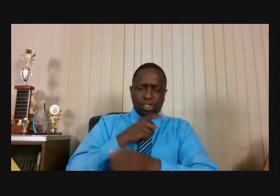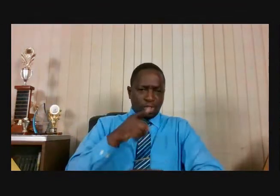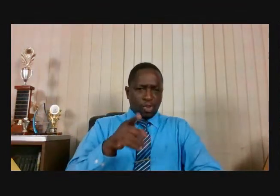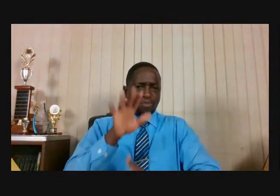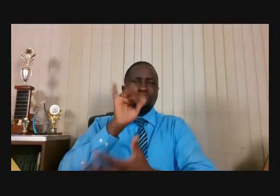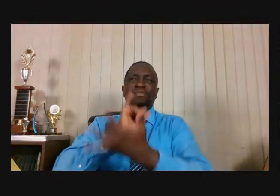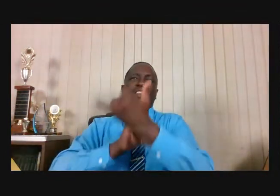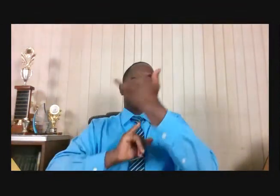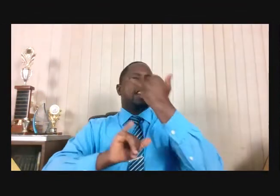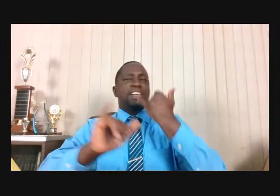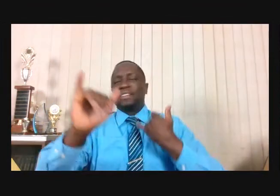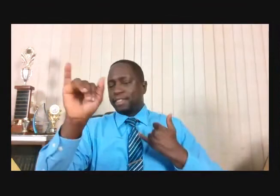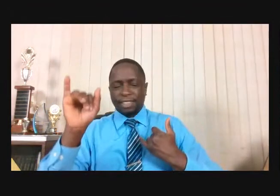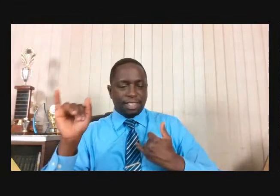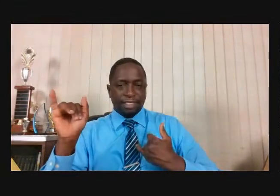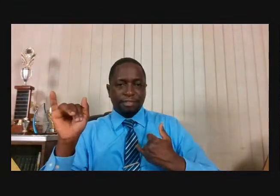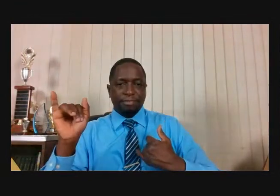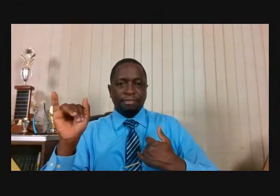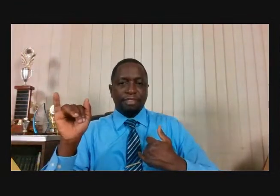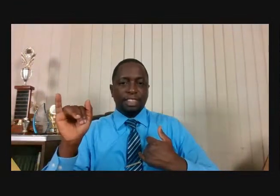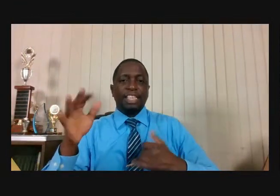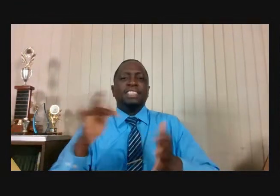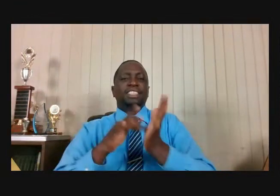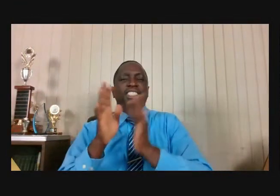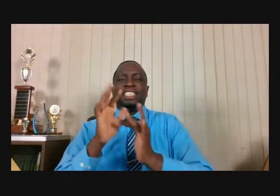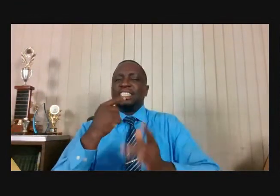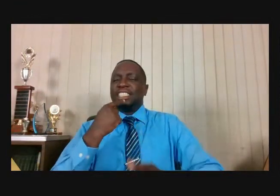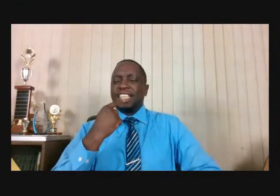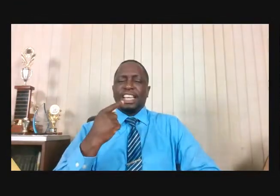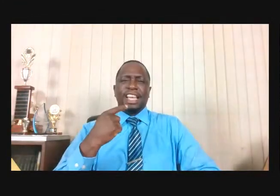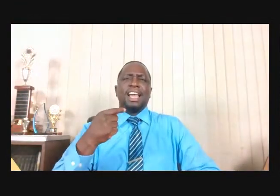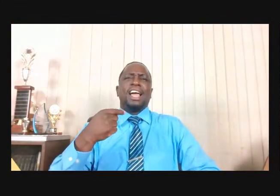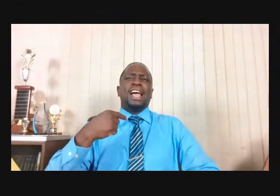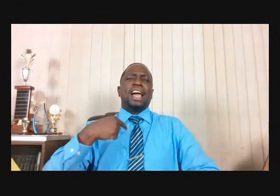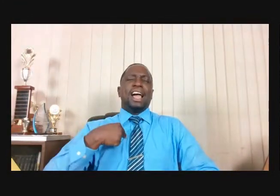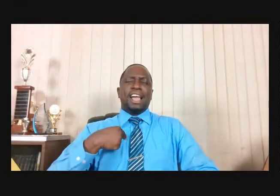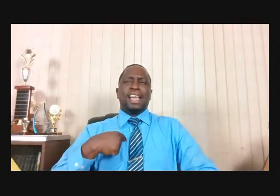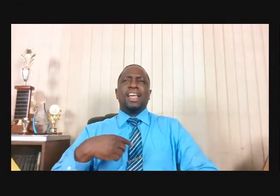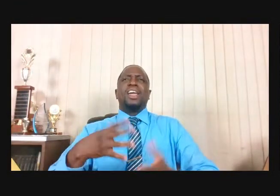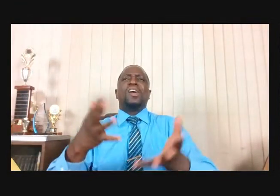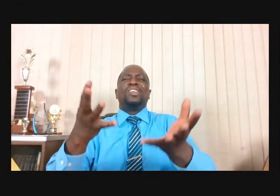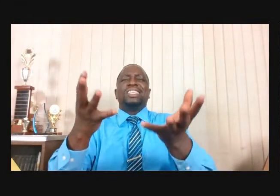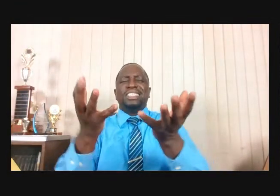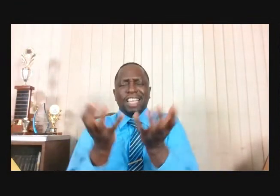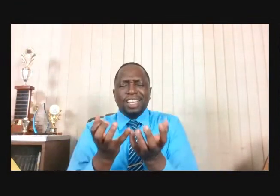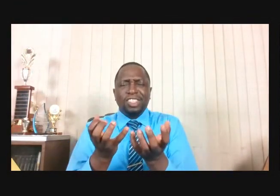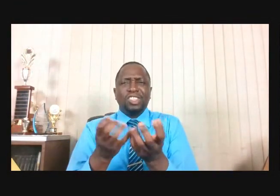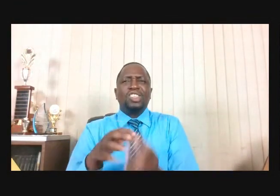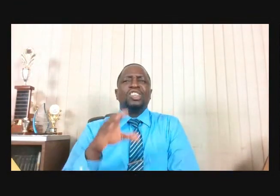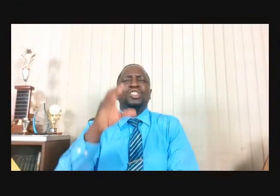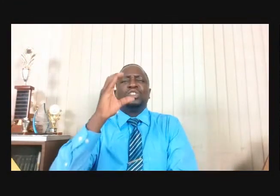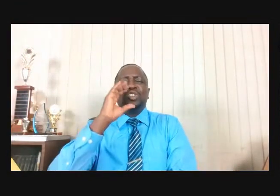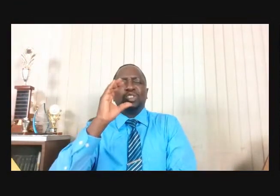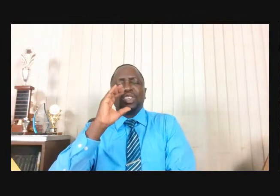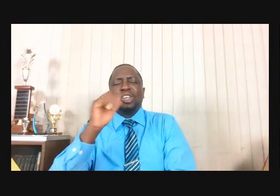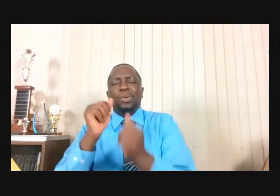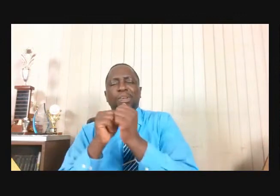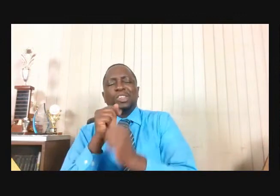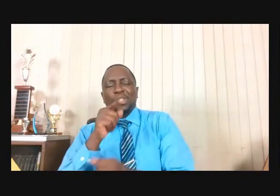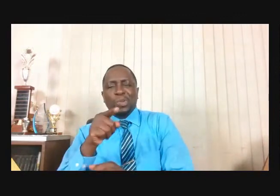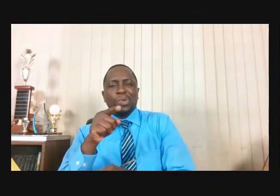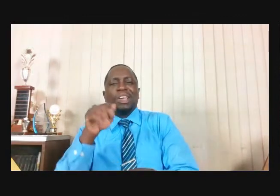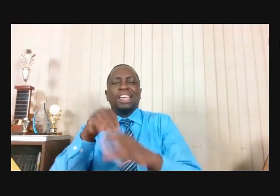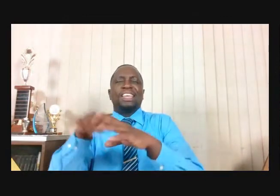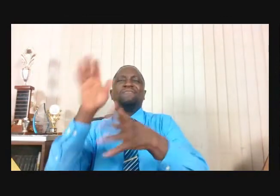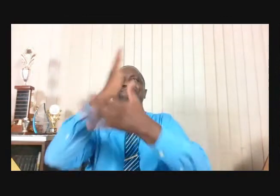Jesus says, long to drink of this vine with you in paradise.